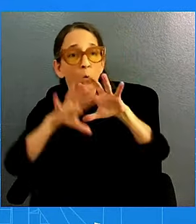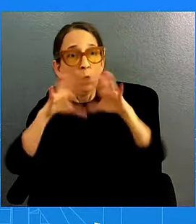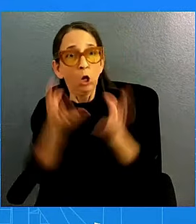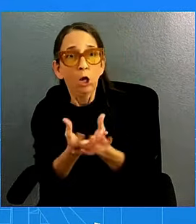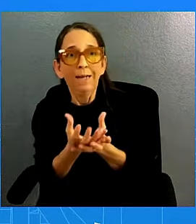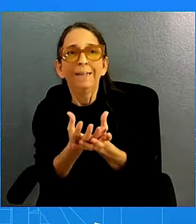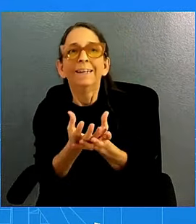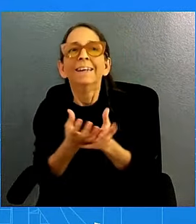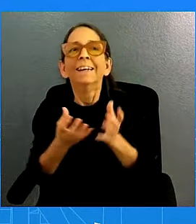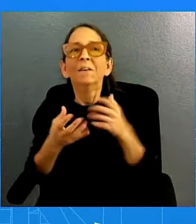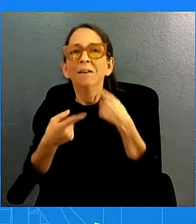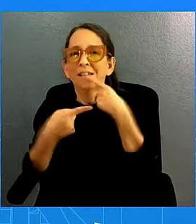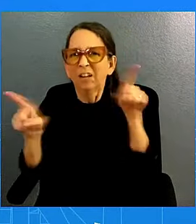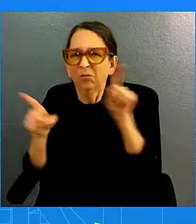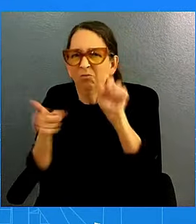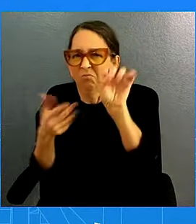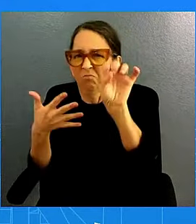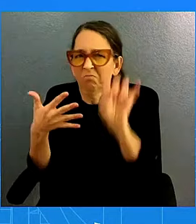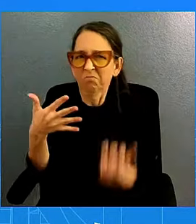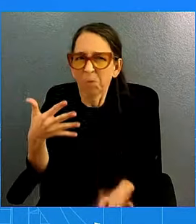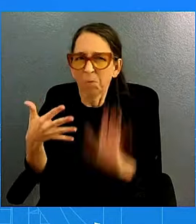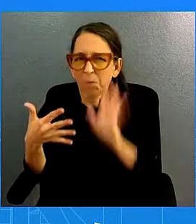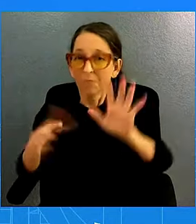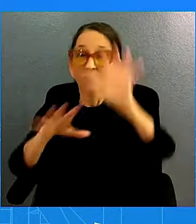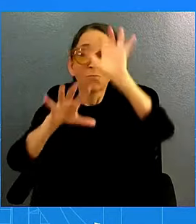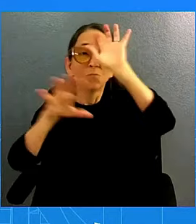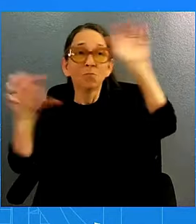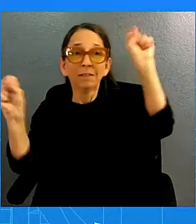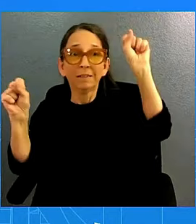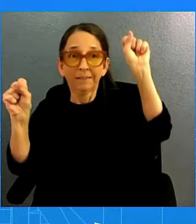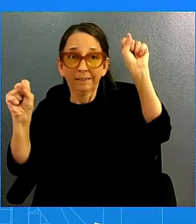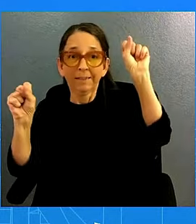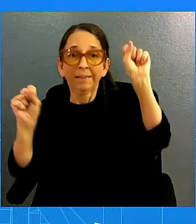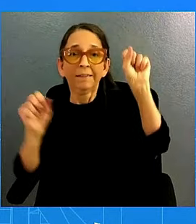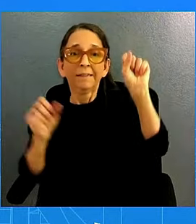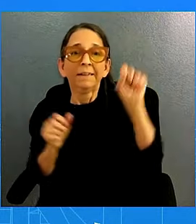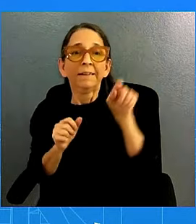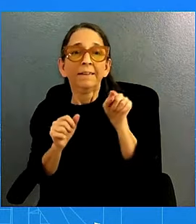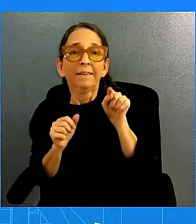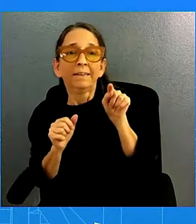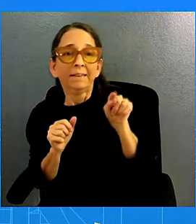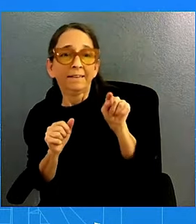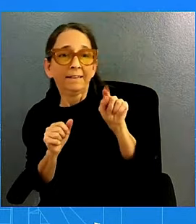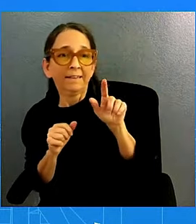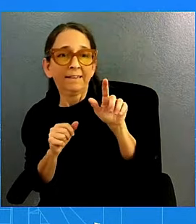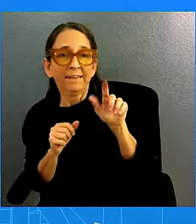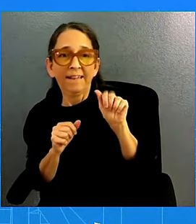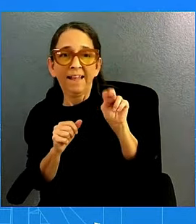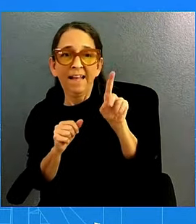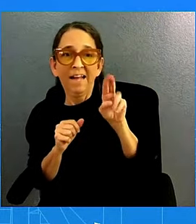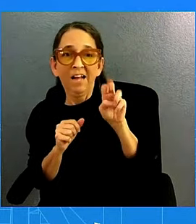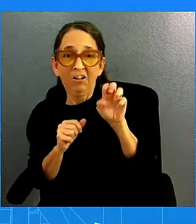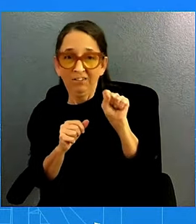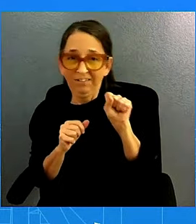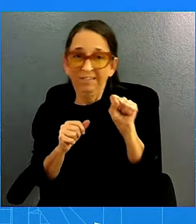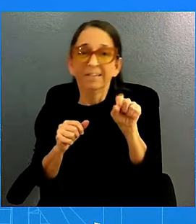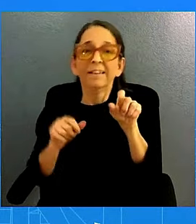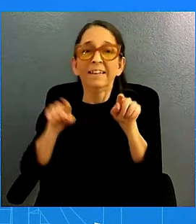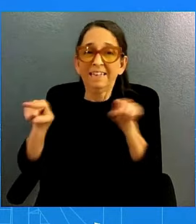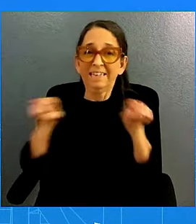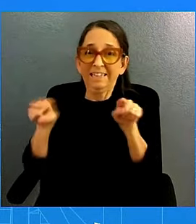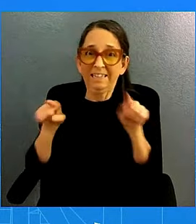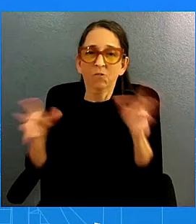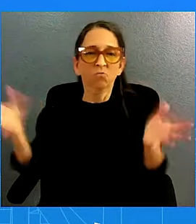Andres Manuel Lopez-Abrador have built a strong and constructive partnership, and we look forward to building on this